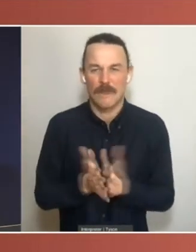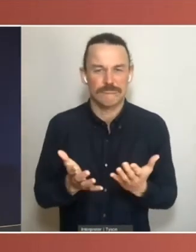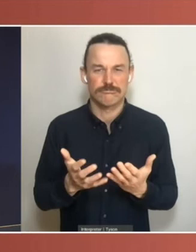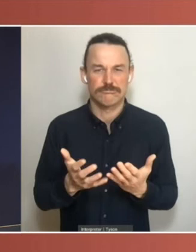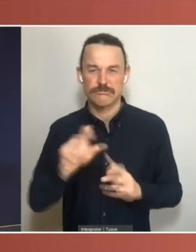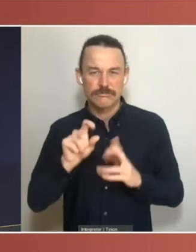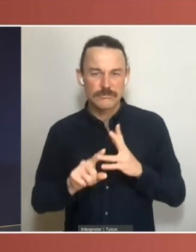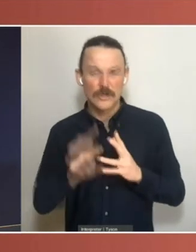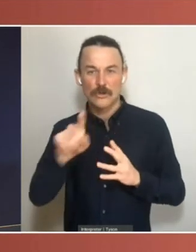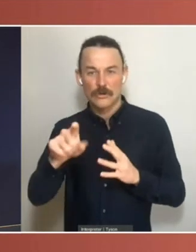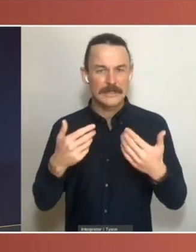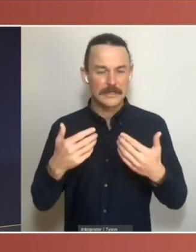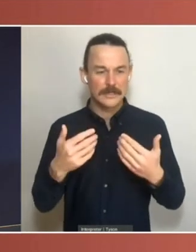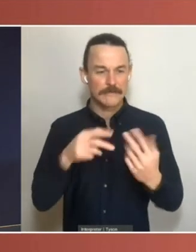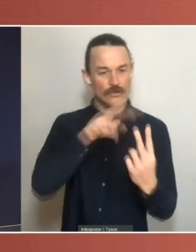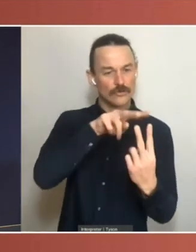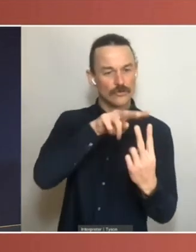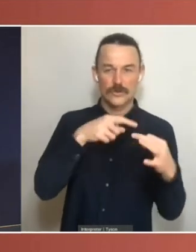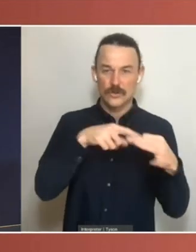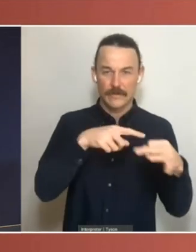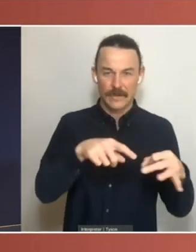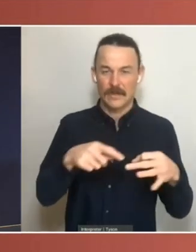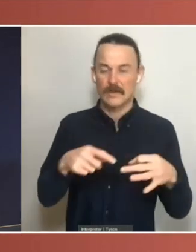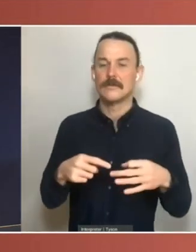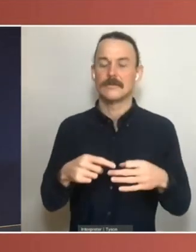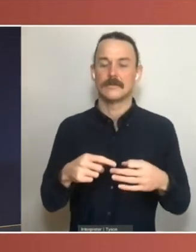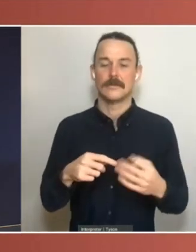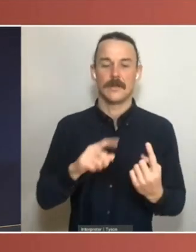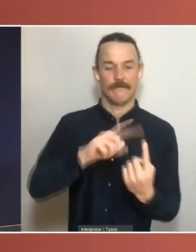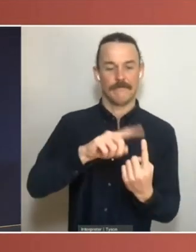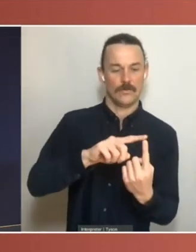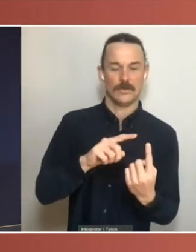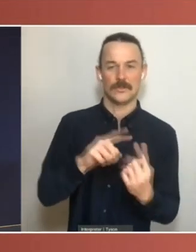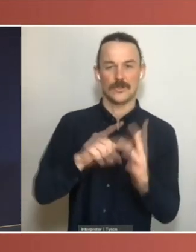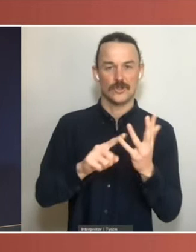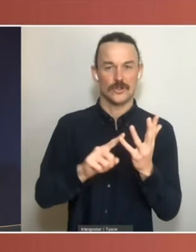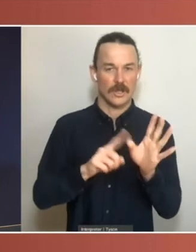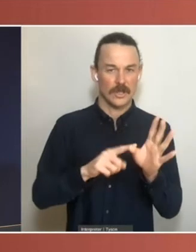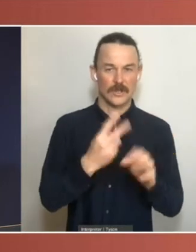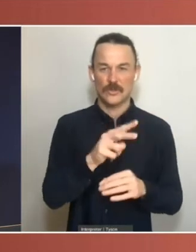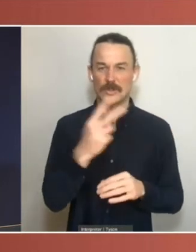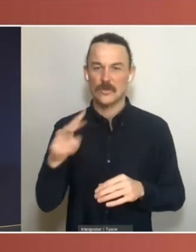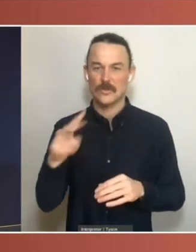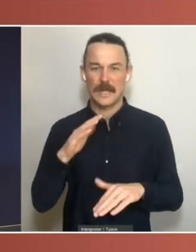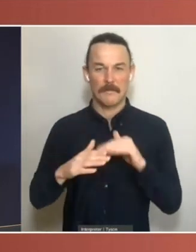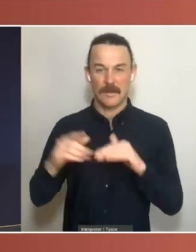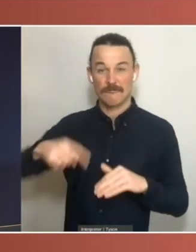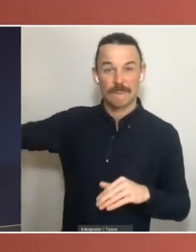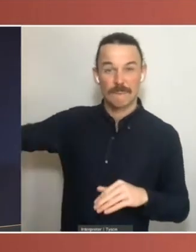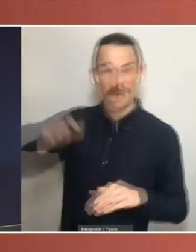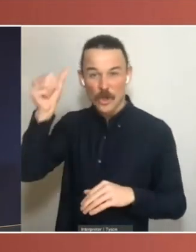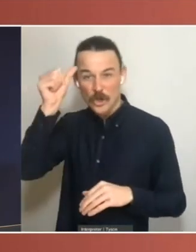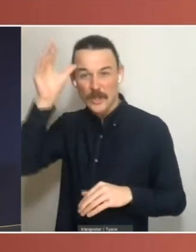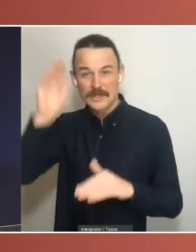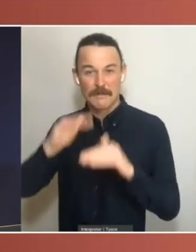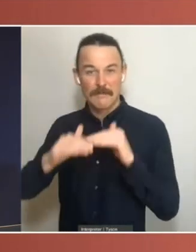The first one was the survey you conducted, the primary one in July of 2020, on the knowledge that Australians had of the Senate. And then your more